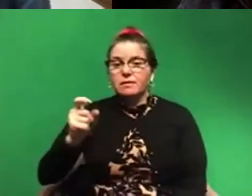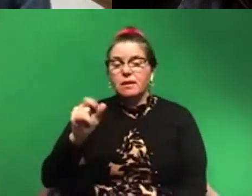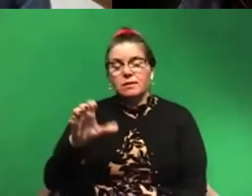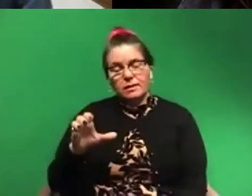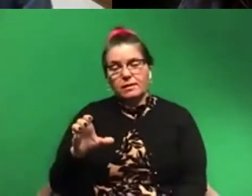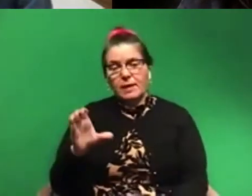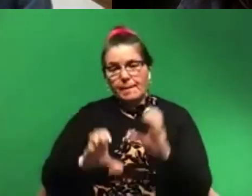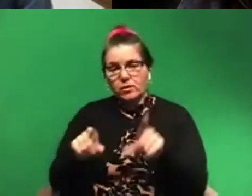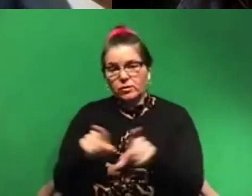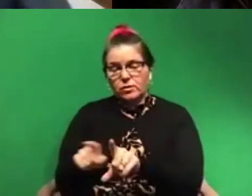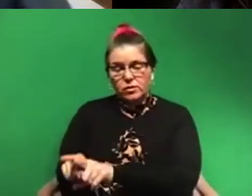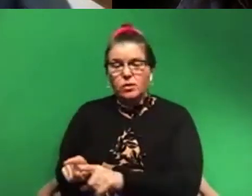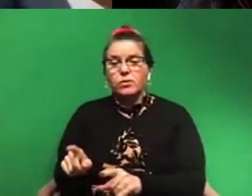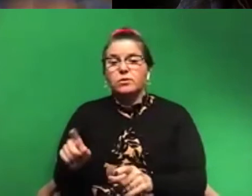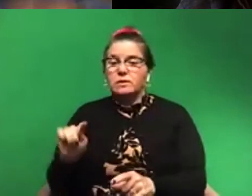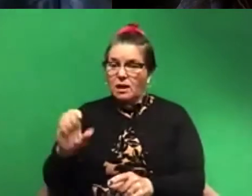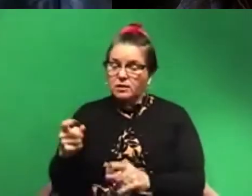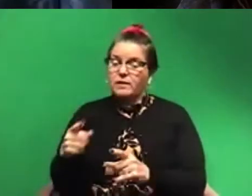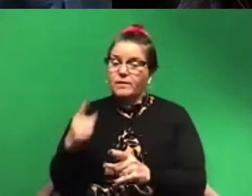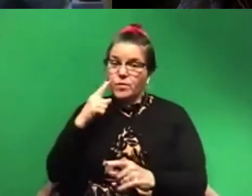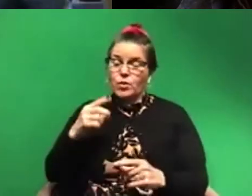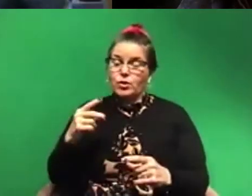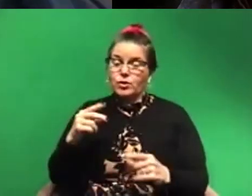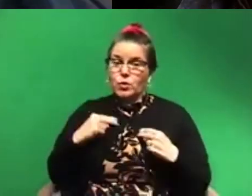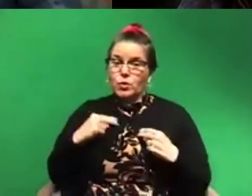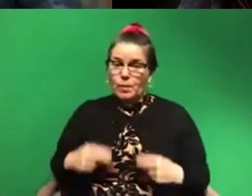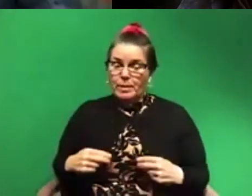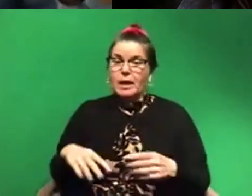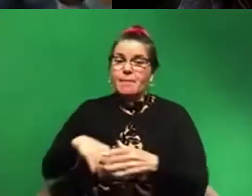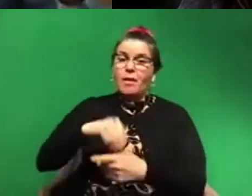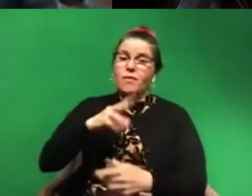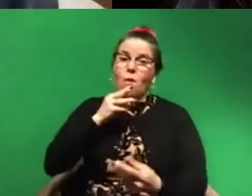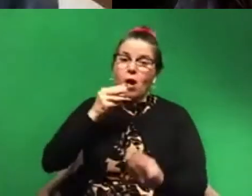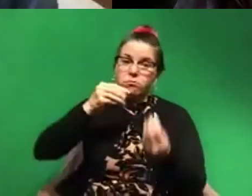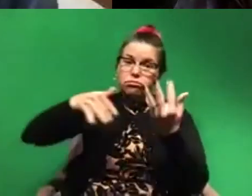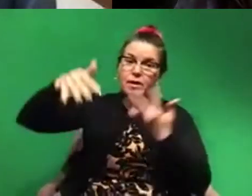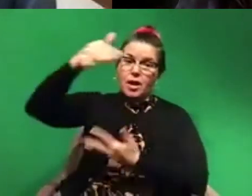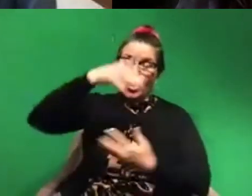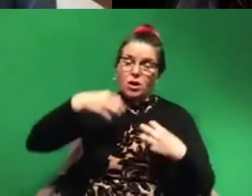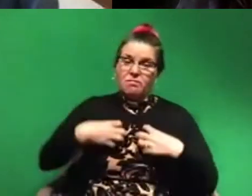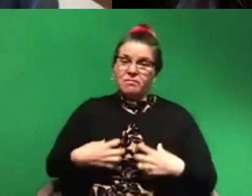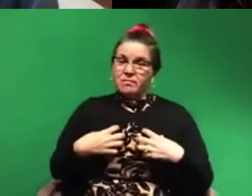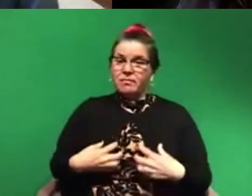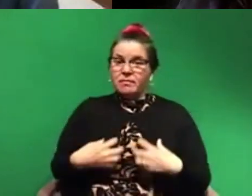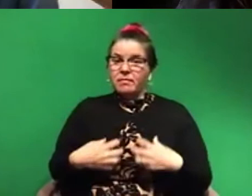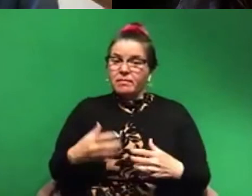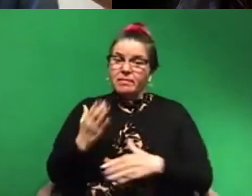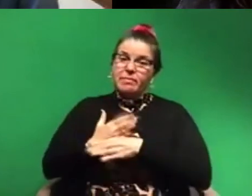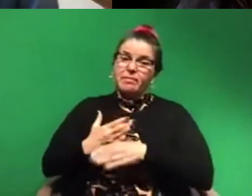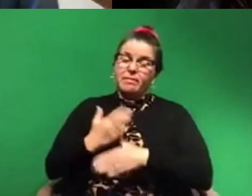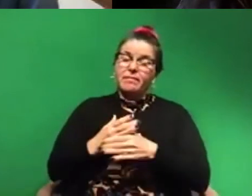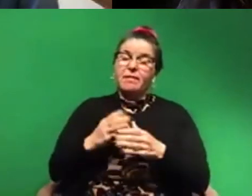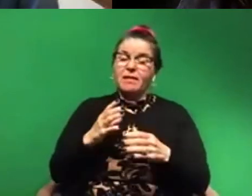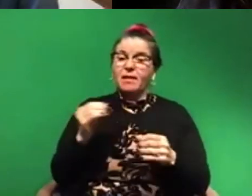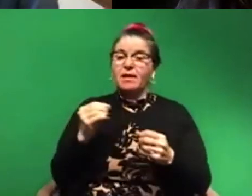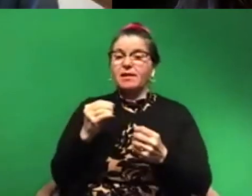to humans. Um, they can, uh, come out of the water into the air and be respiratory, um, irritants and can be toxic, uh, to marine mammals and to